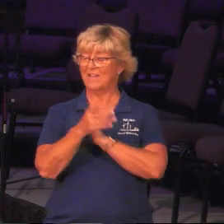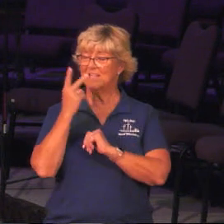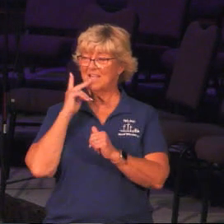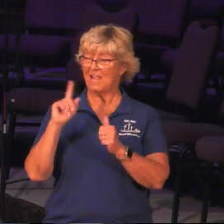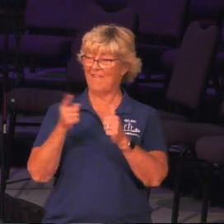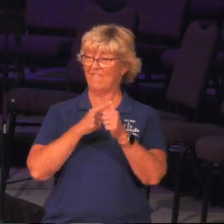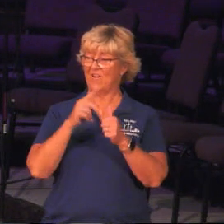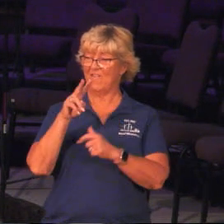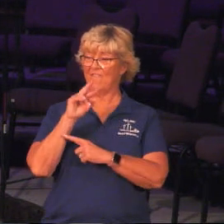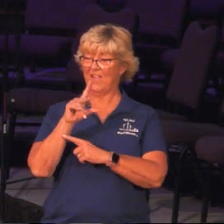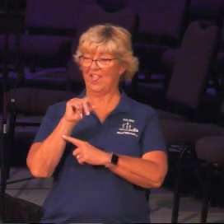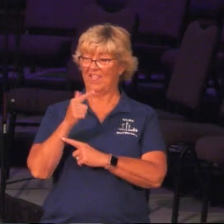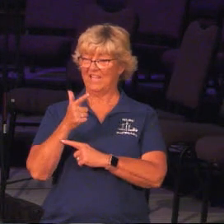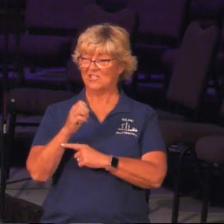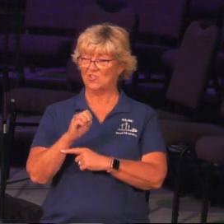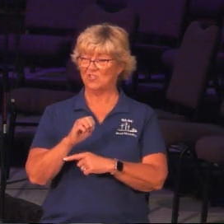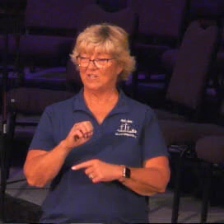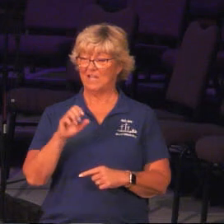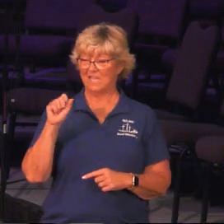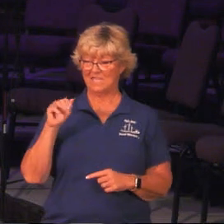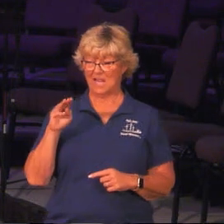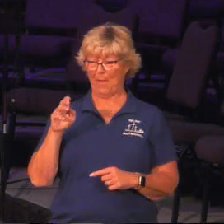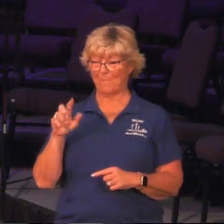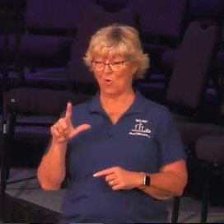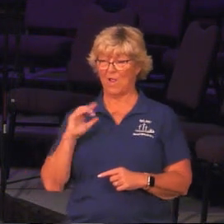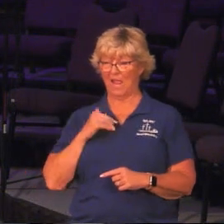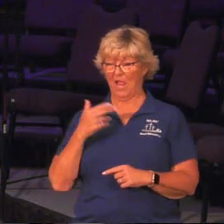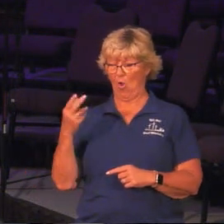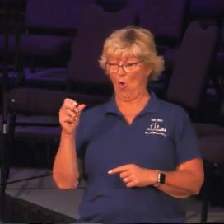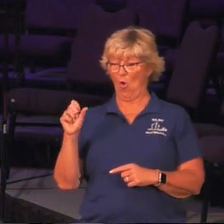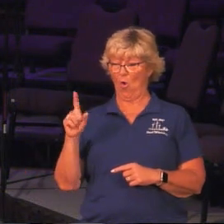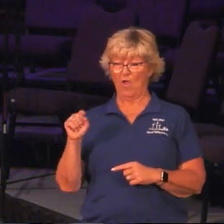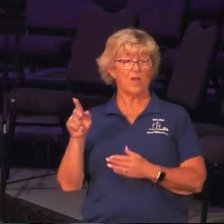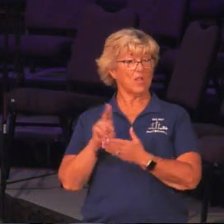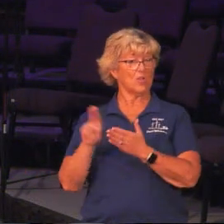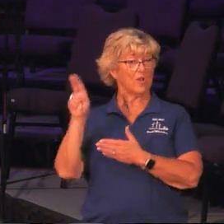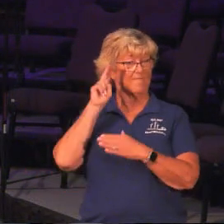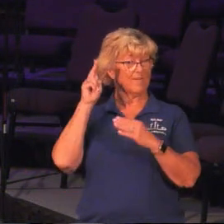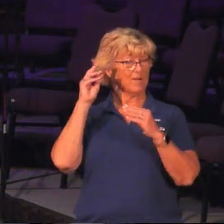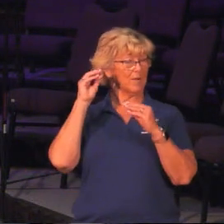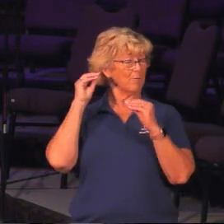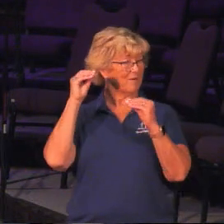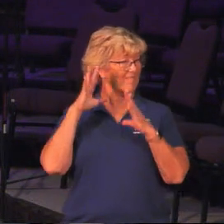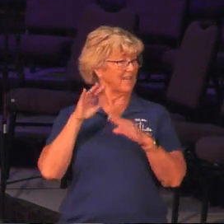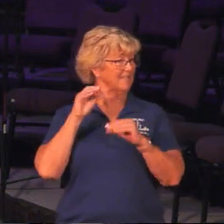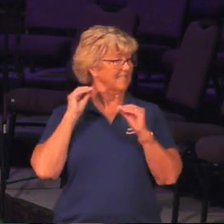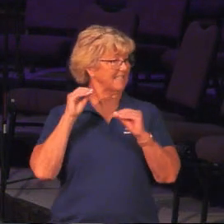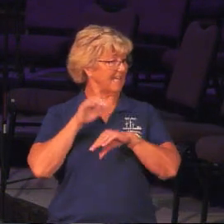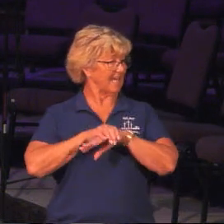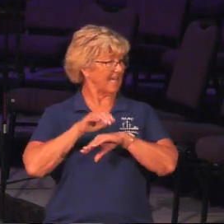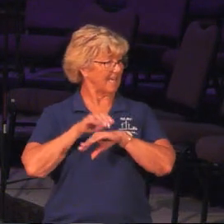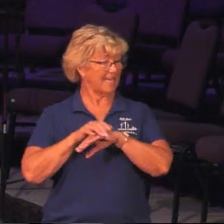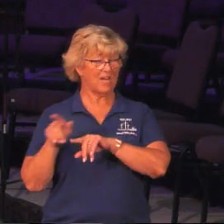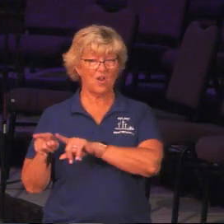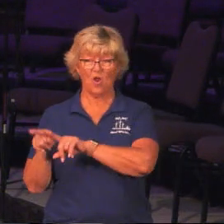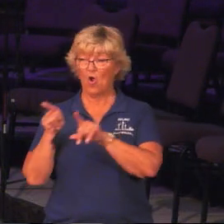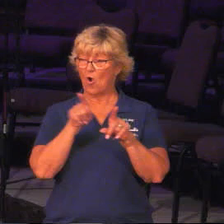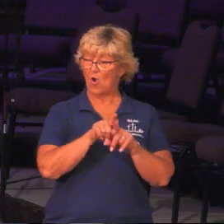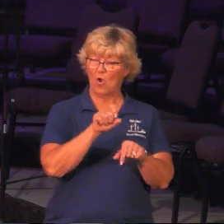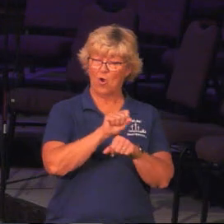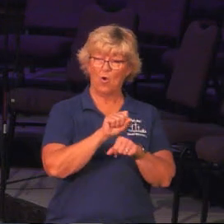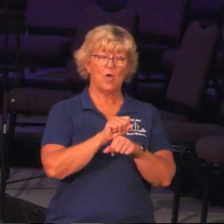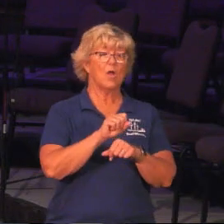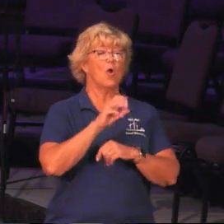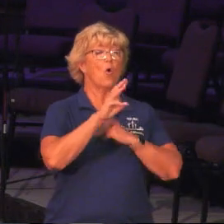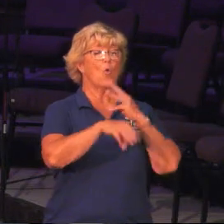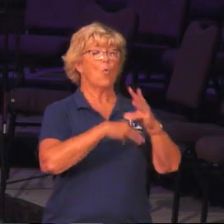village. Like I said, Samuel is our host. He's a university professor and teaches English. But he's also employed by World